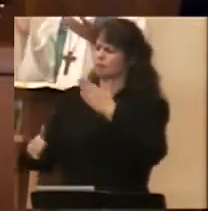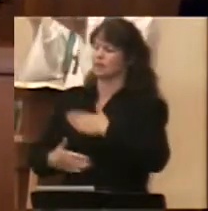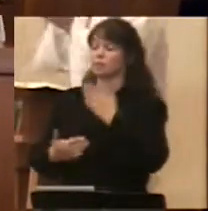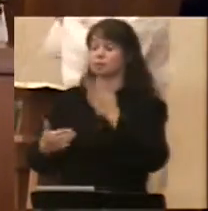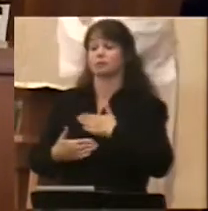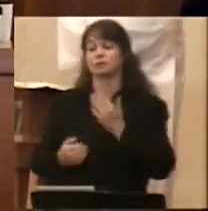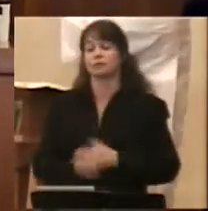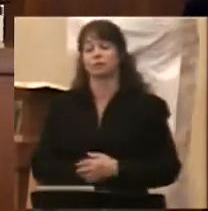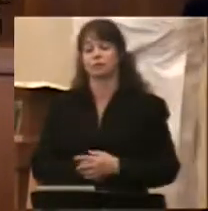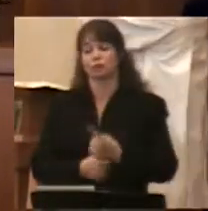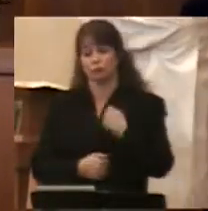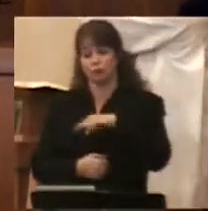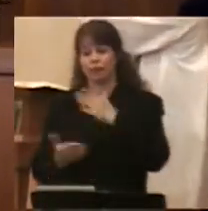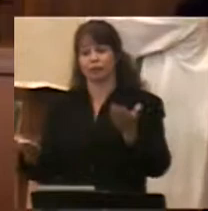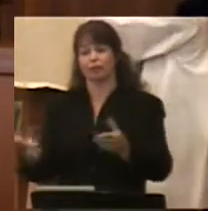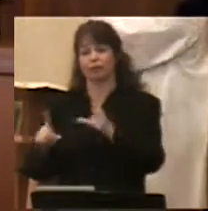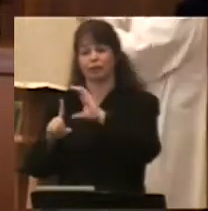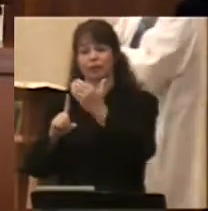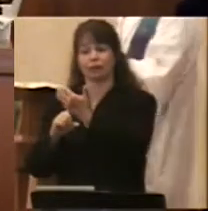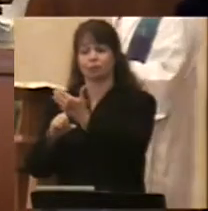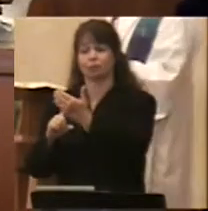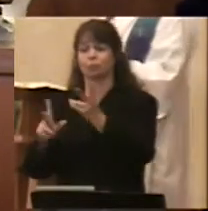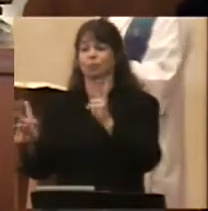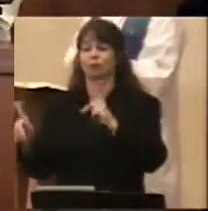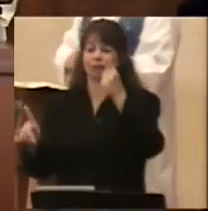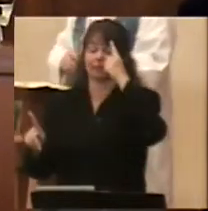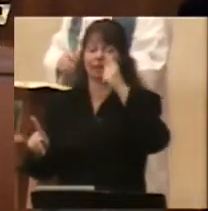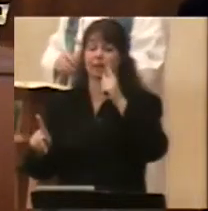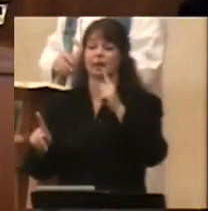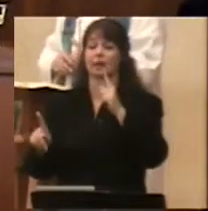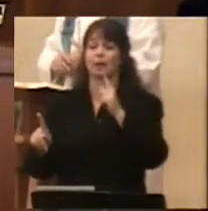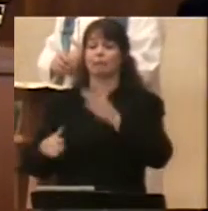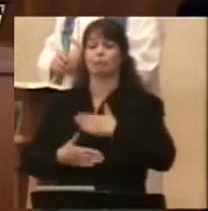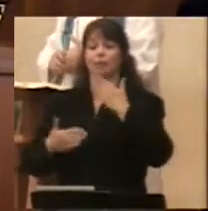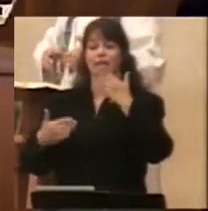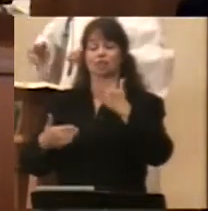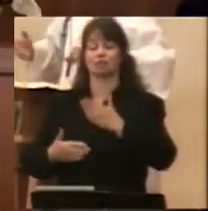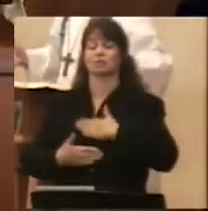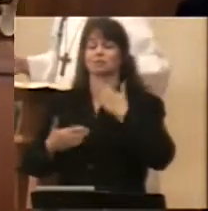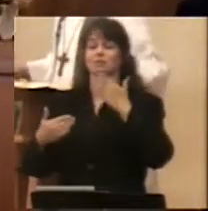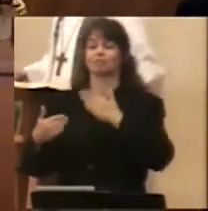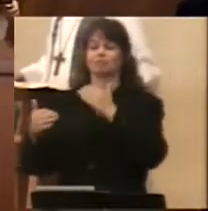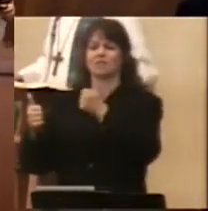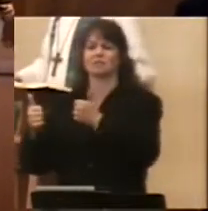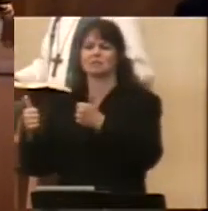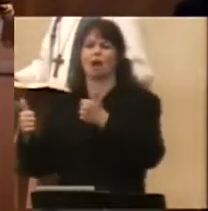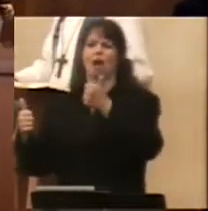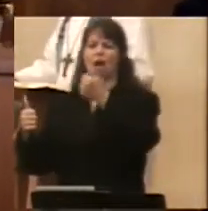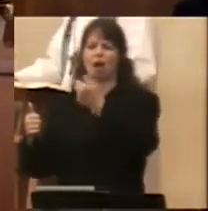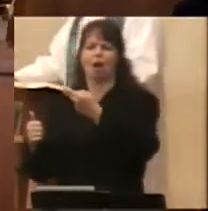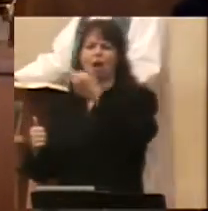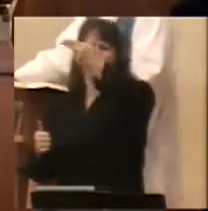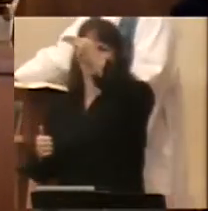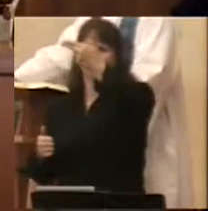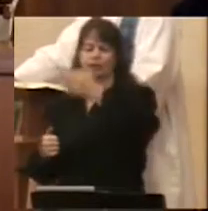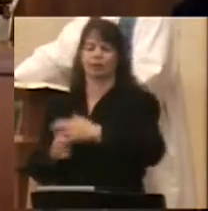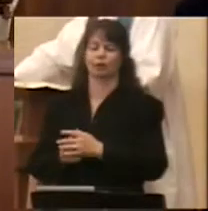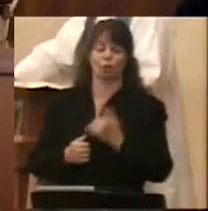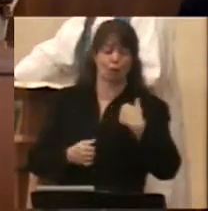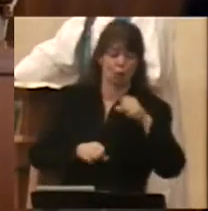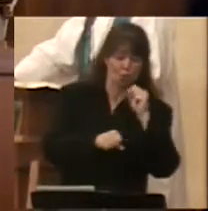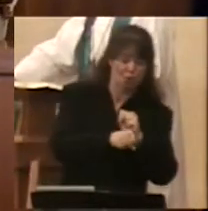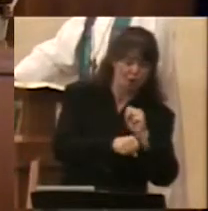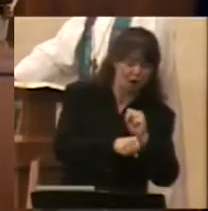pleasure is put up on quite a high pedestal. Where we work so that we can have pleasure.